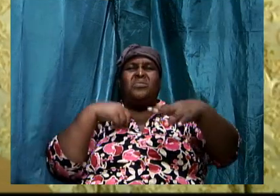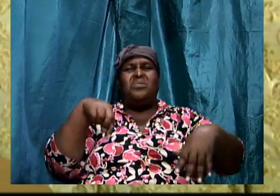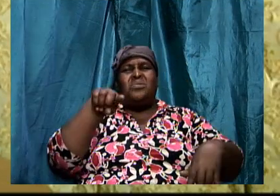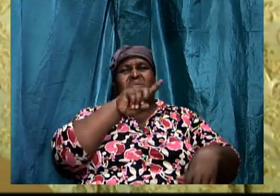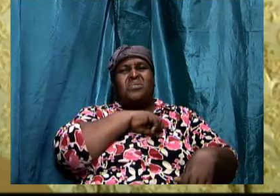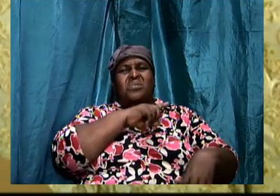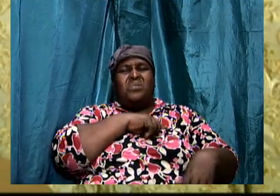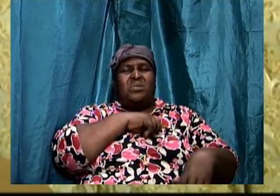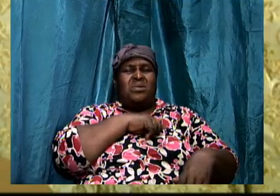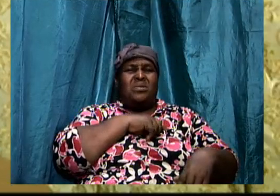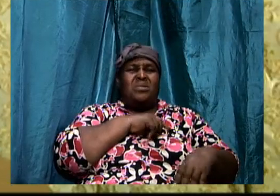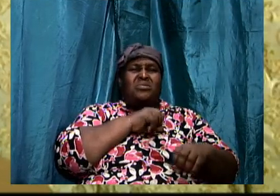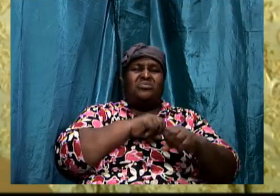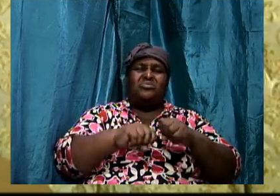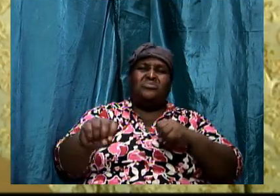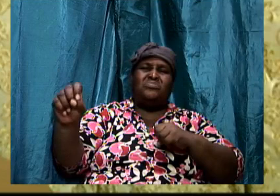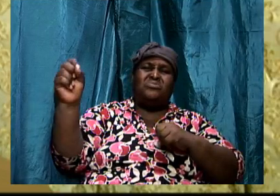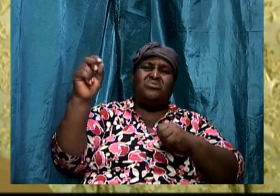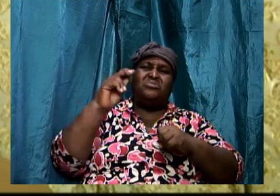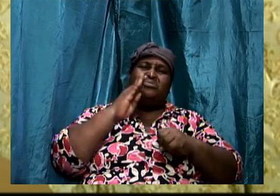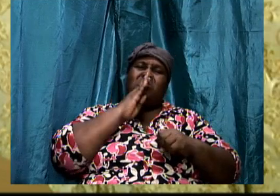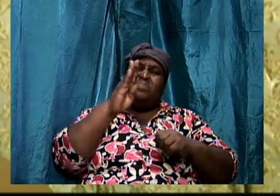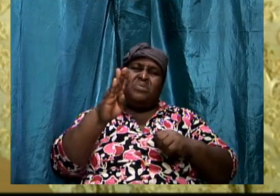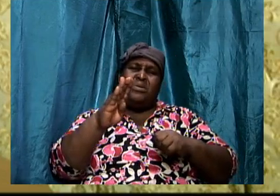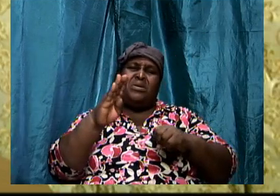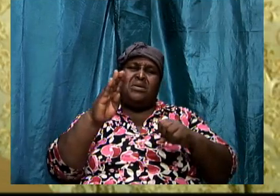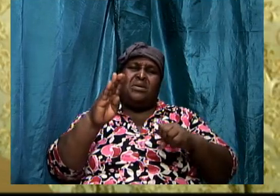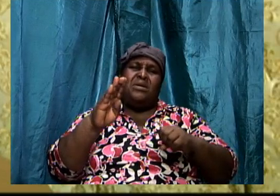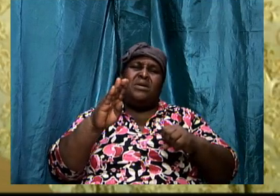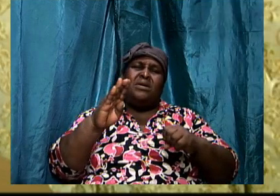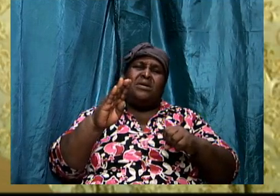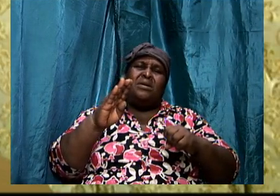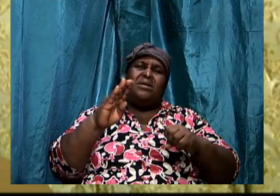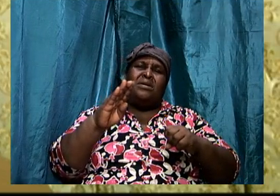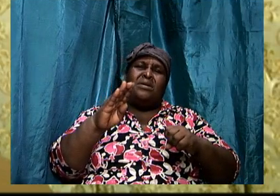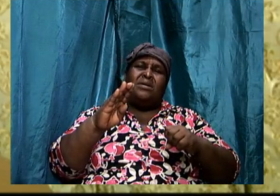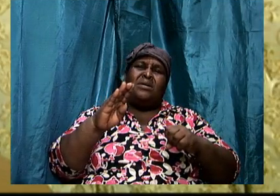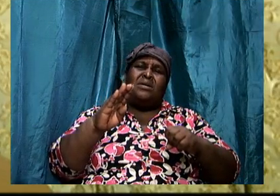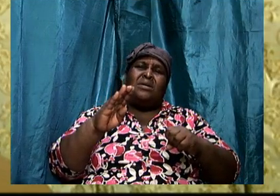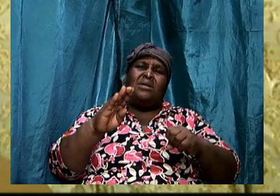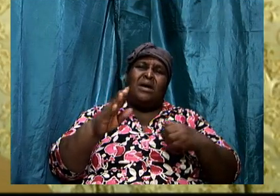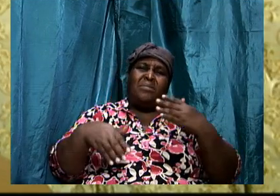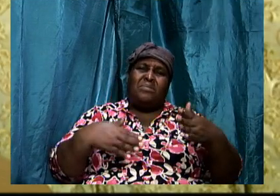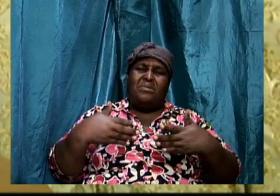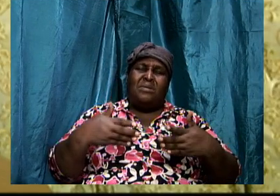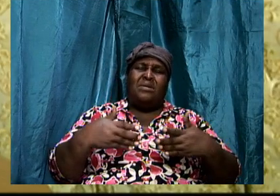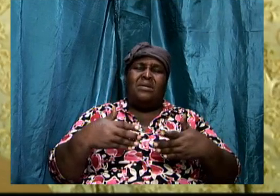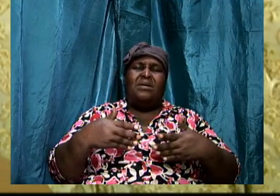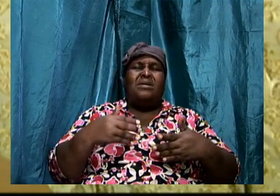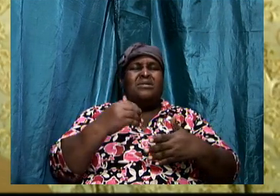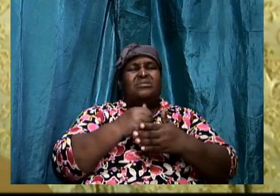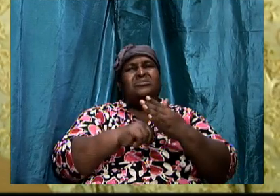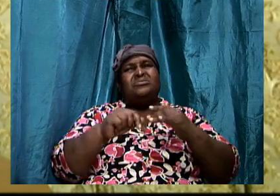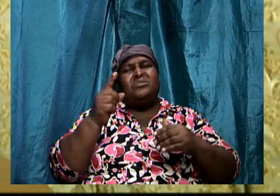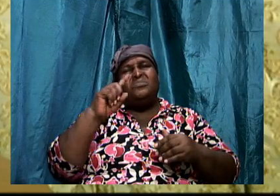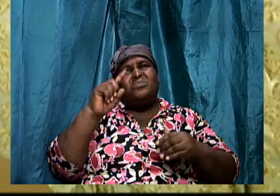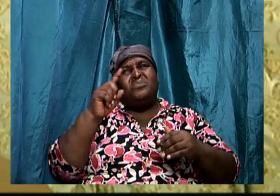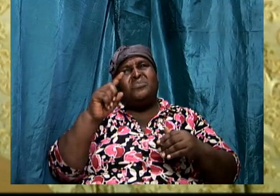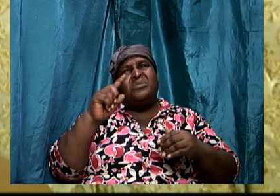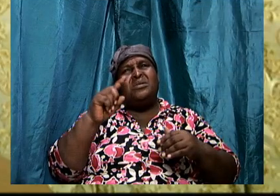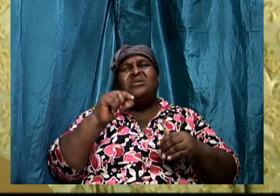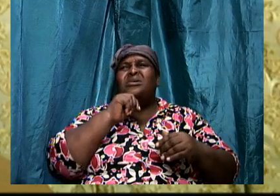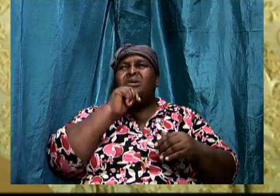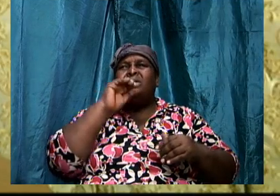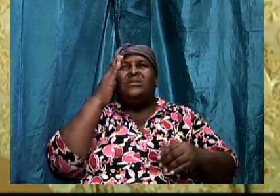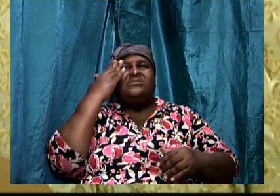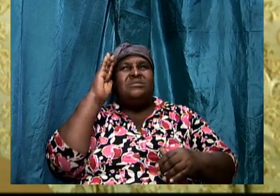rallying. And somewhere along the line, we are just not seemingly getting